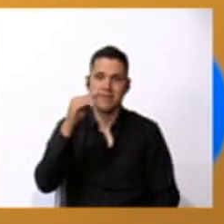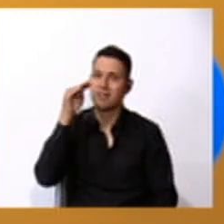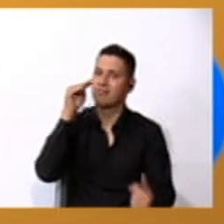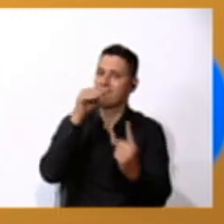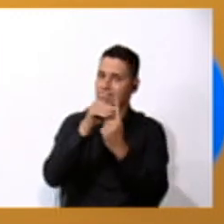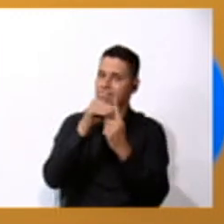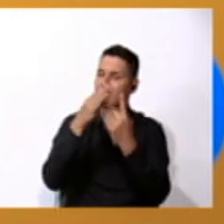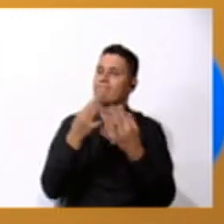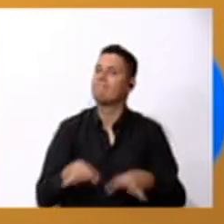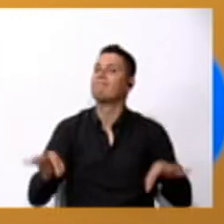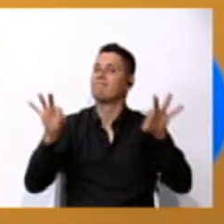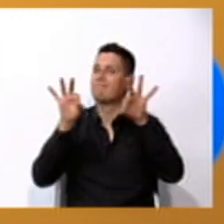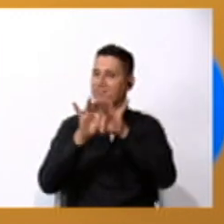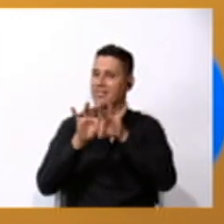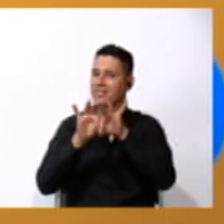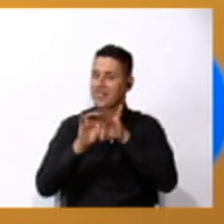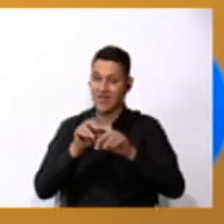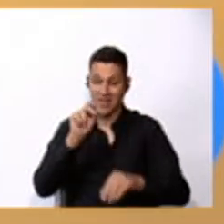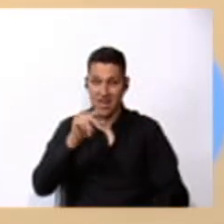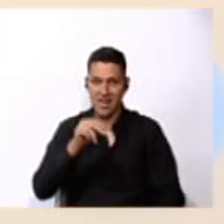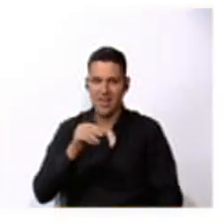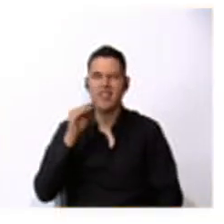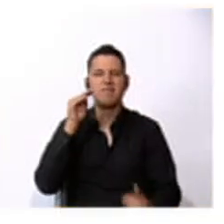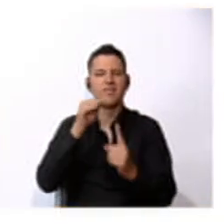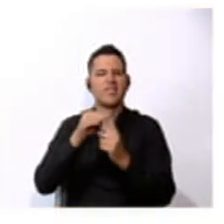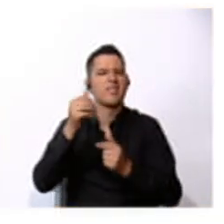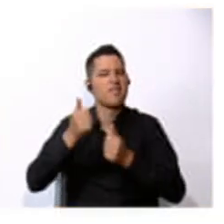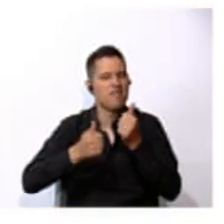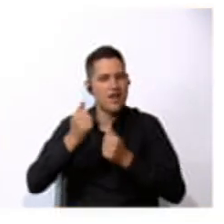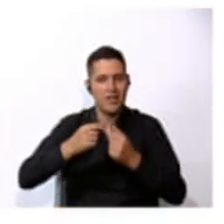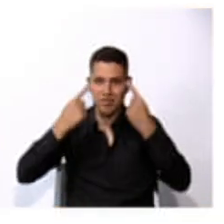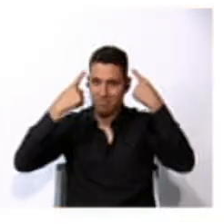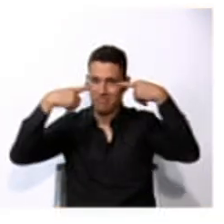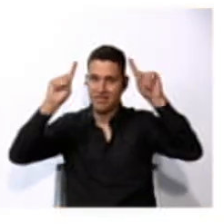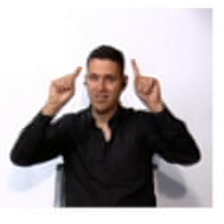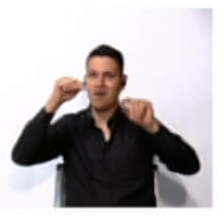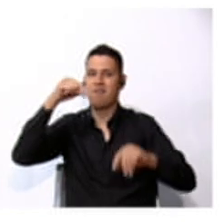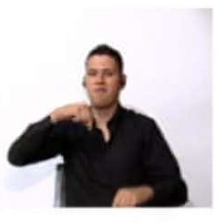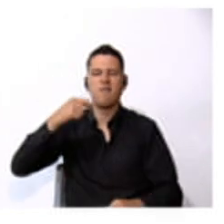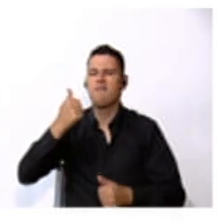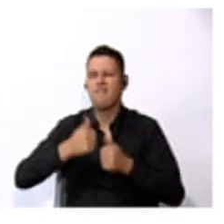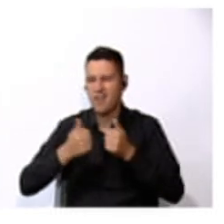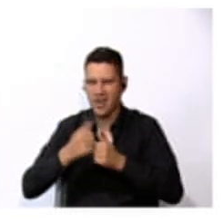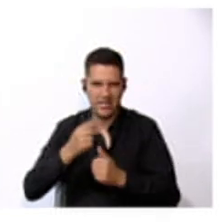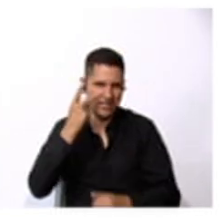important they are going right but first we are and say let's see